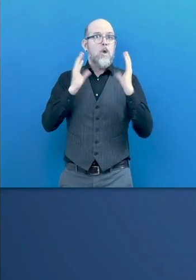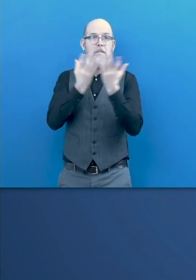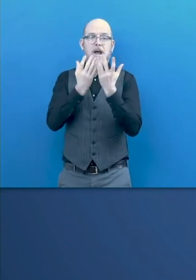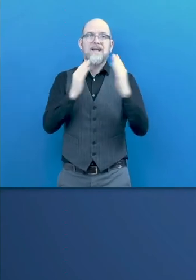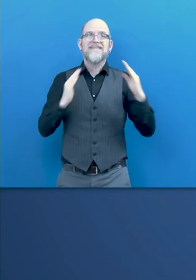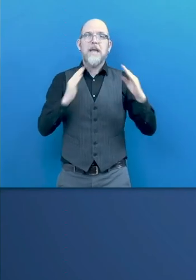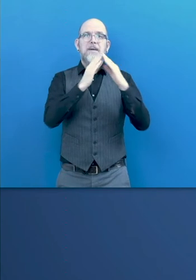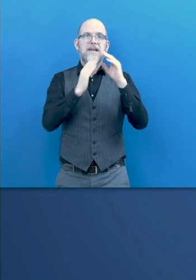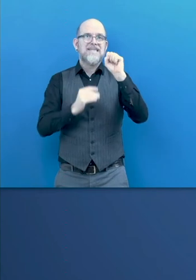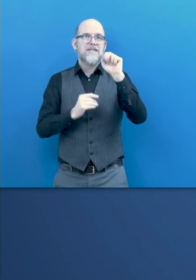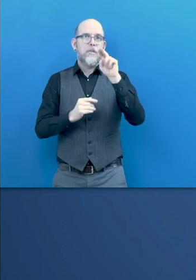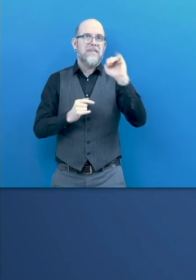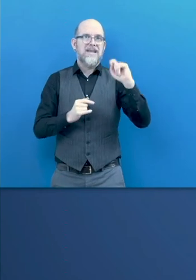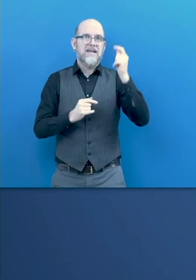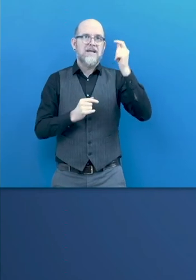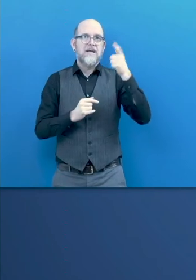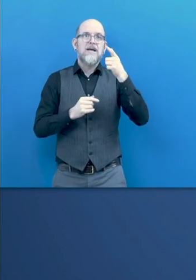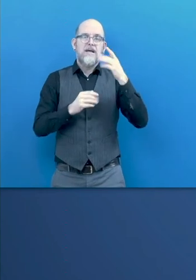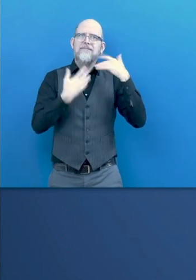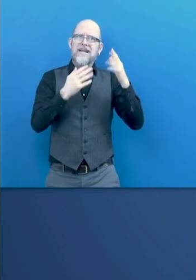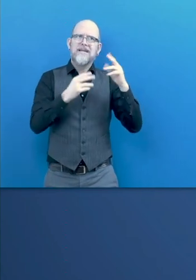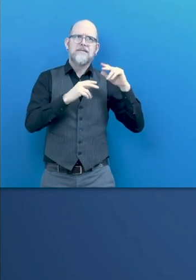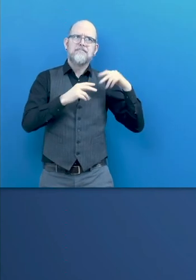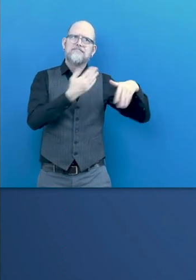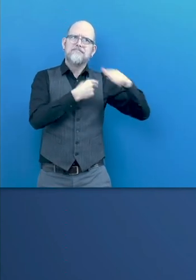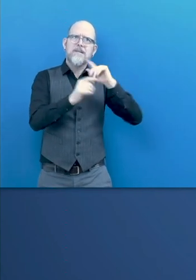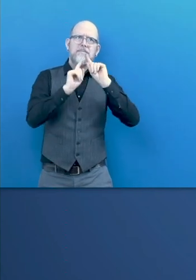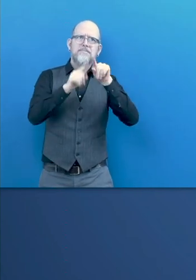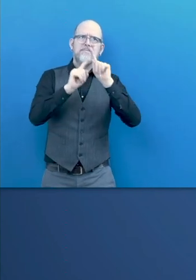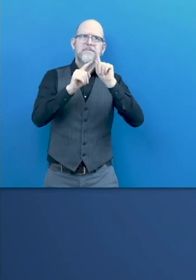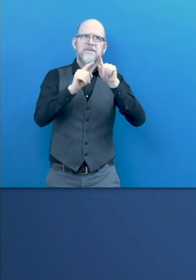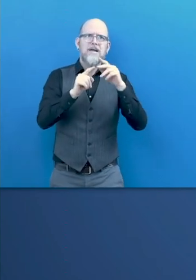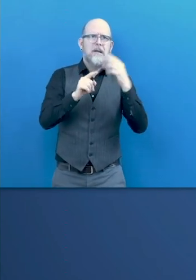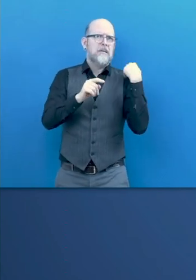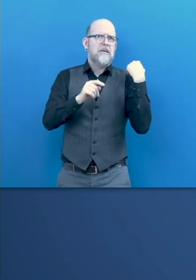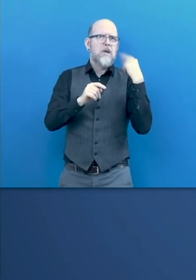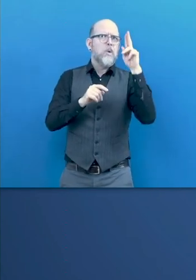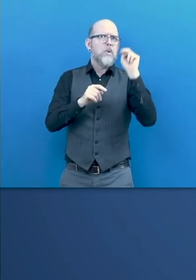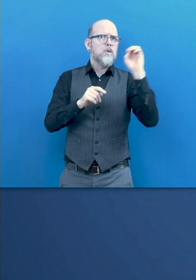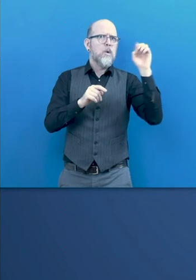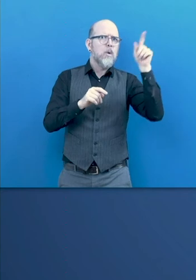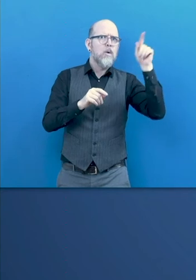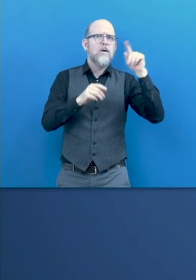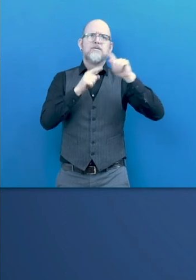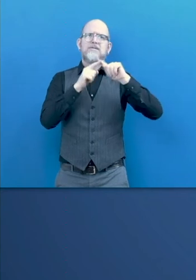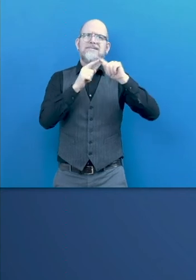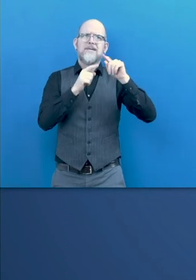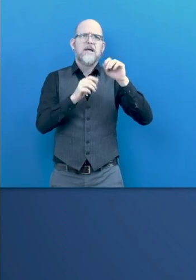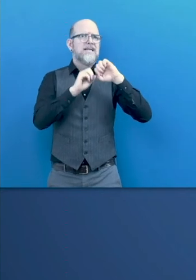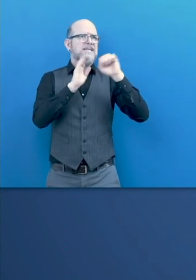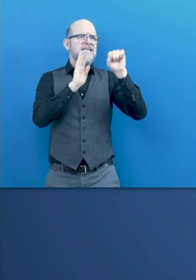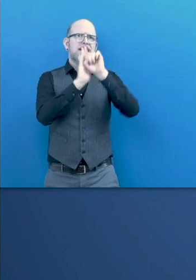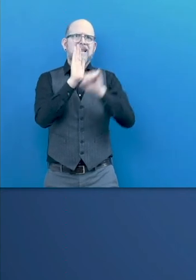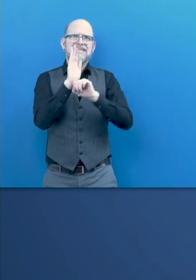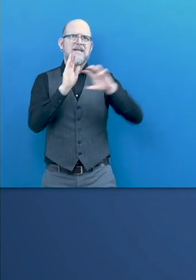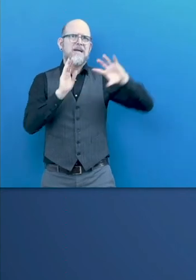COVID-19 pandemic that the ILO convened last July and that brought together heads of states as well as representatives